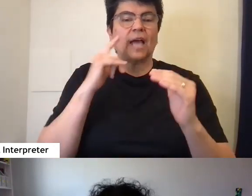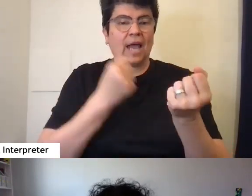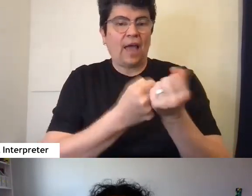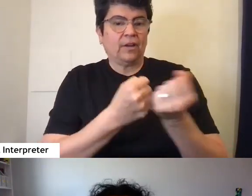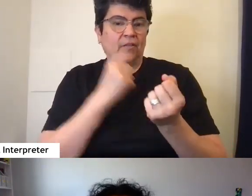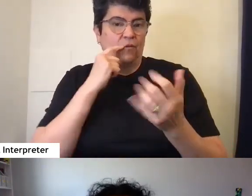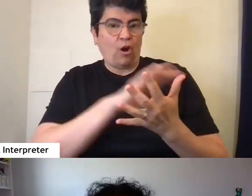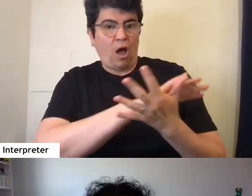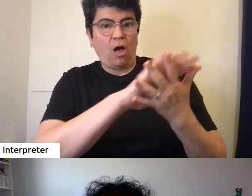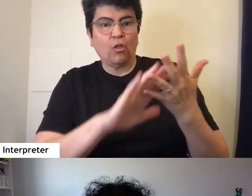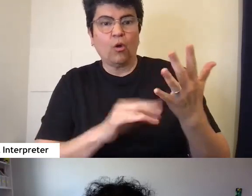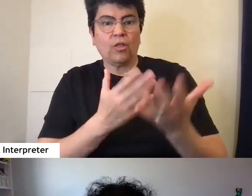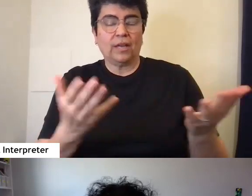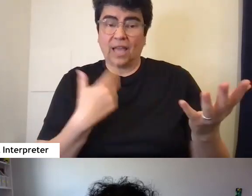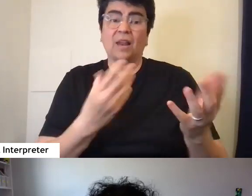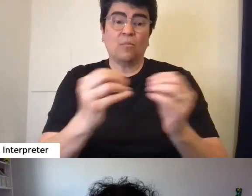and more.